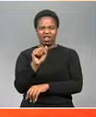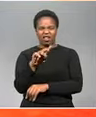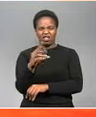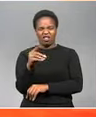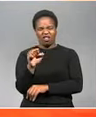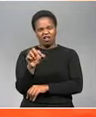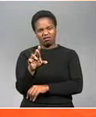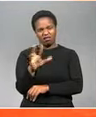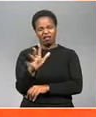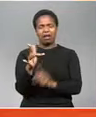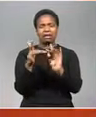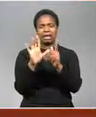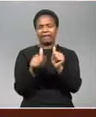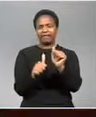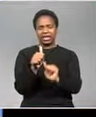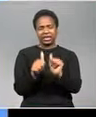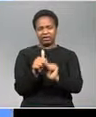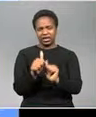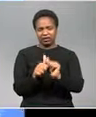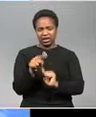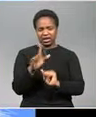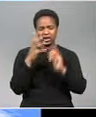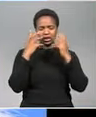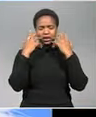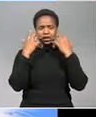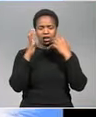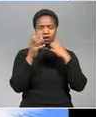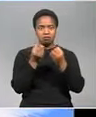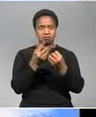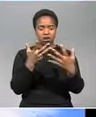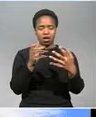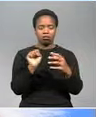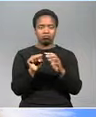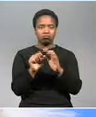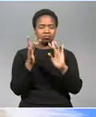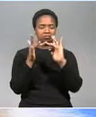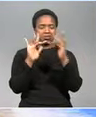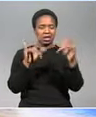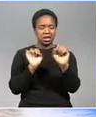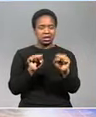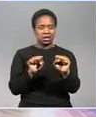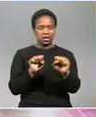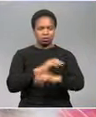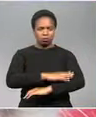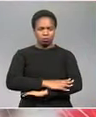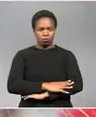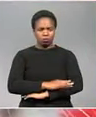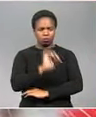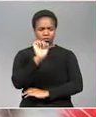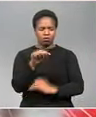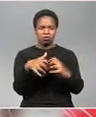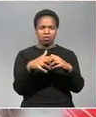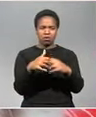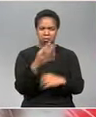one of the internet's first pet fluences she gained online fame for her perpetual gloomy gaze launching an empire